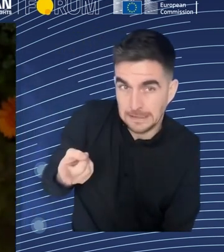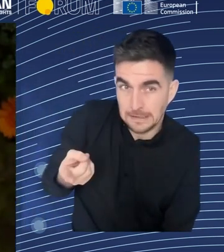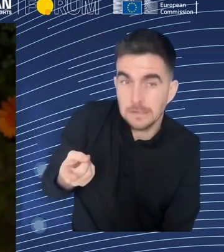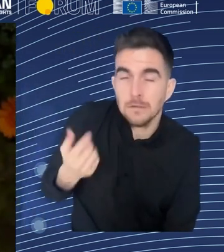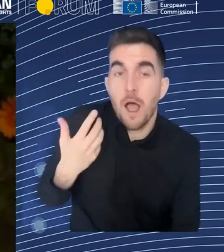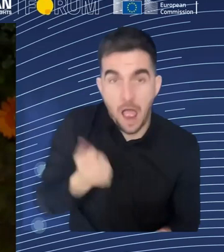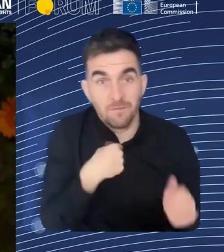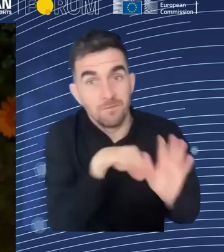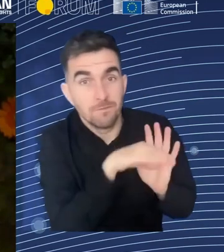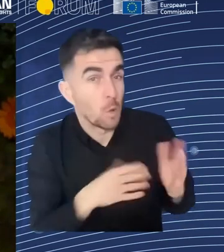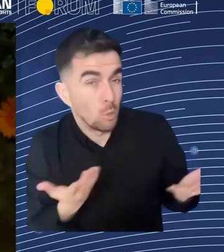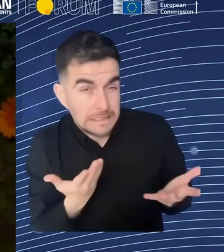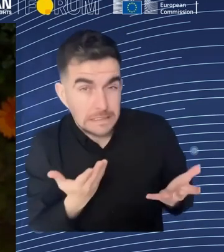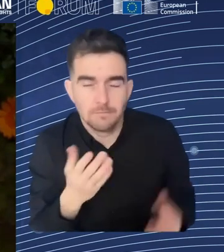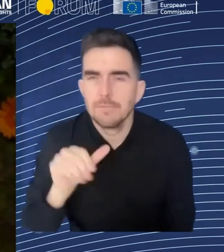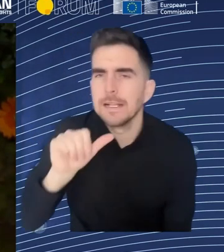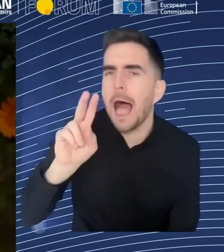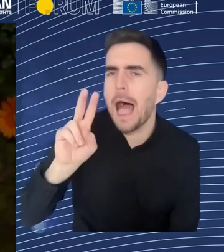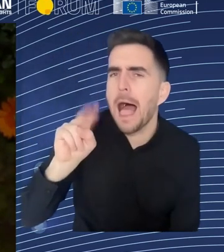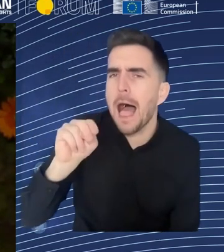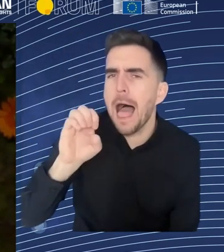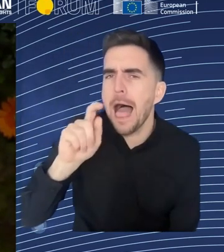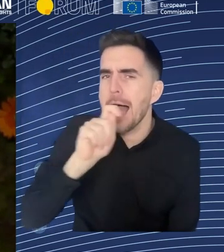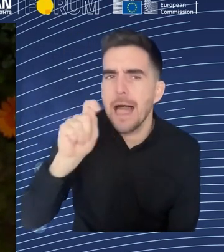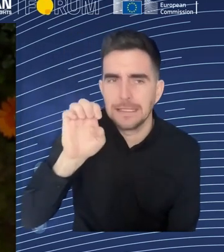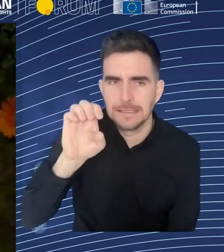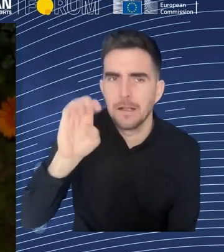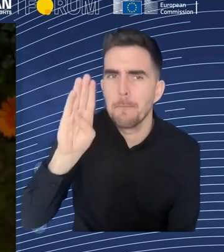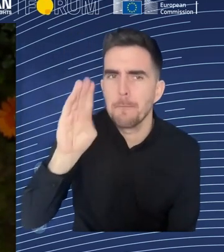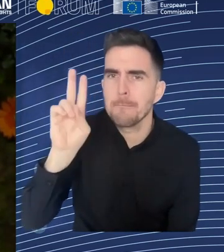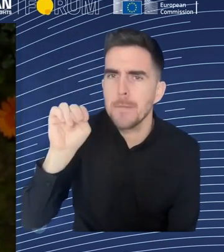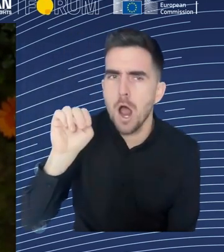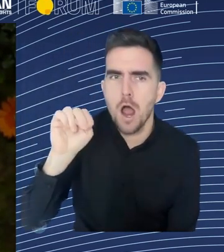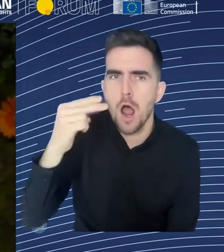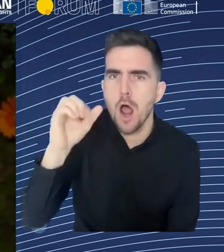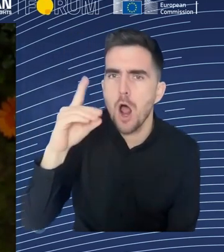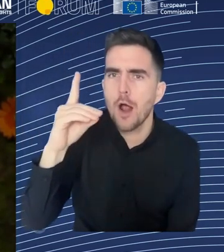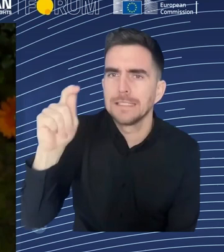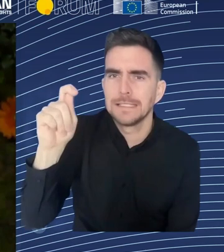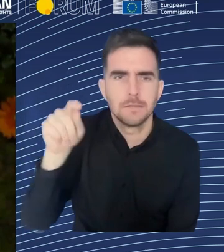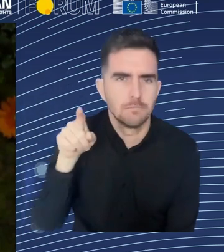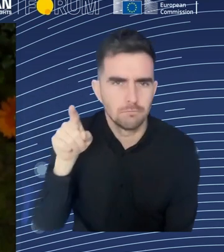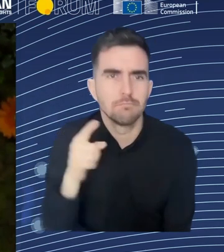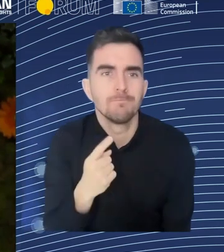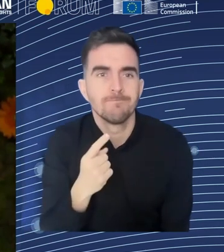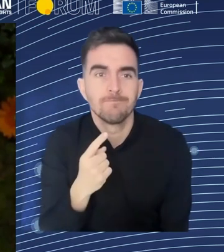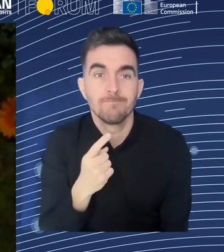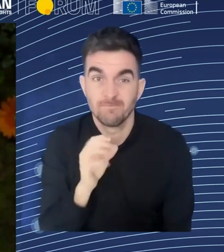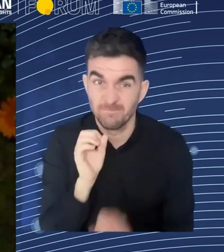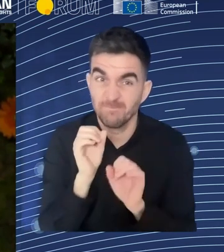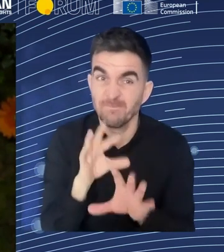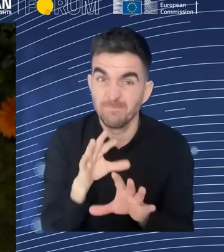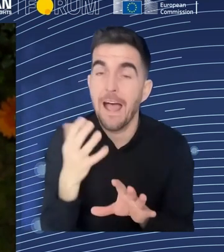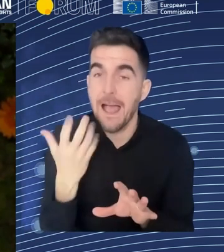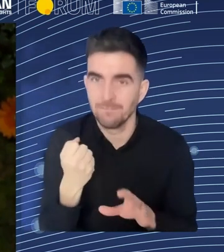Similarly, in my team, we run a project that's funded by the European Research Council where we look at both existing rules and potential new rules. Data protection,